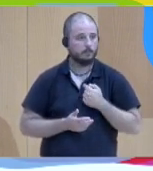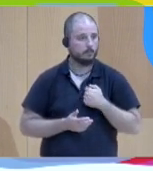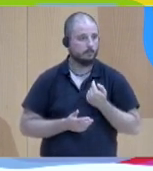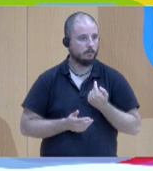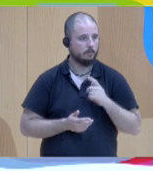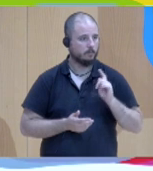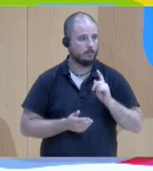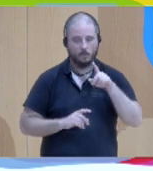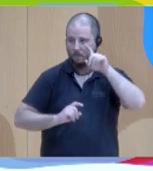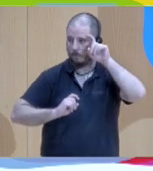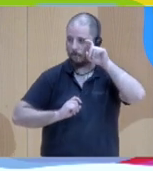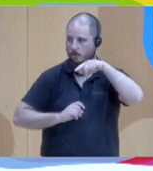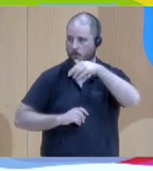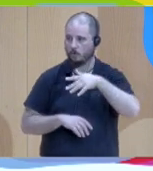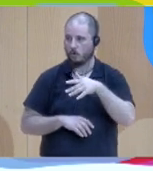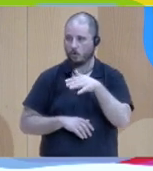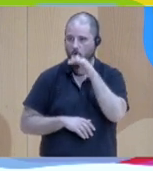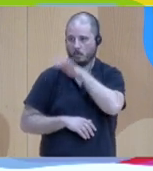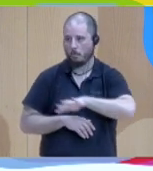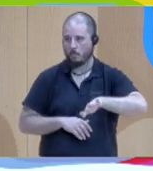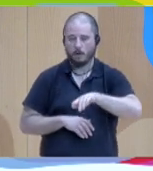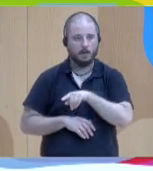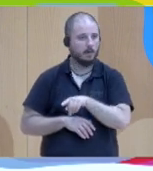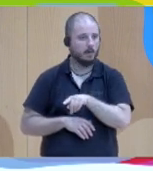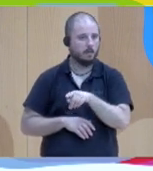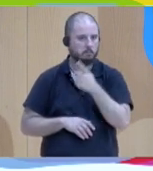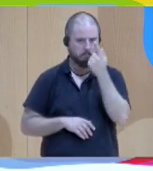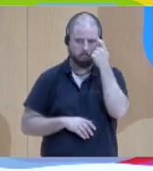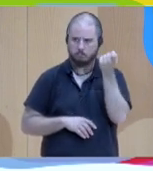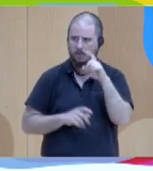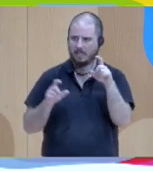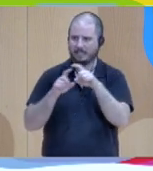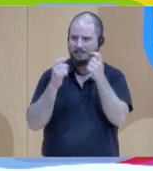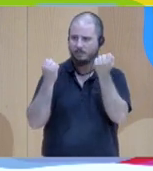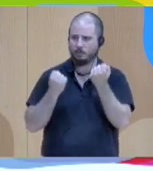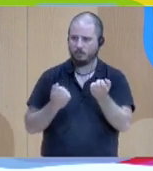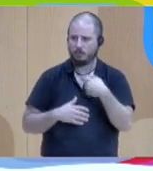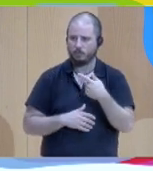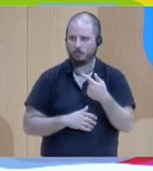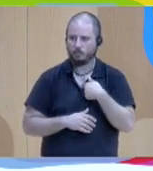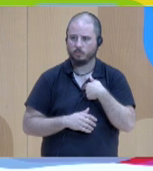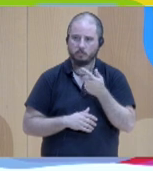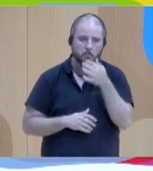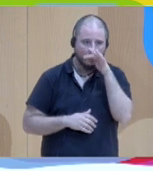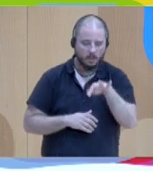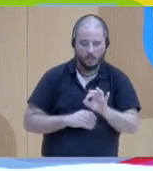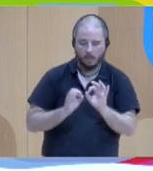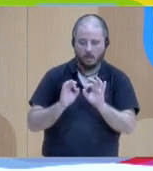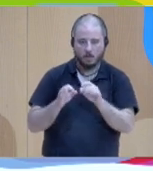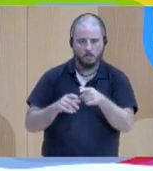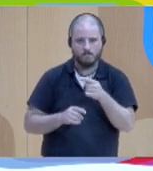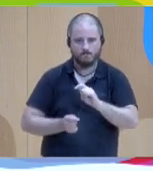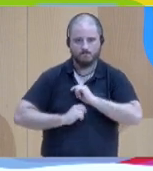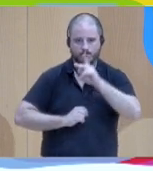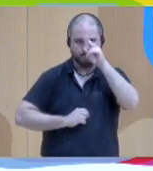situations where I was worried about a child for example I thought that okay this child is pretty restless